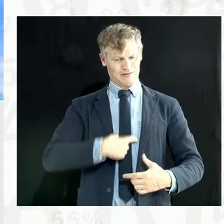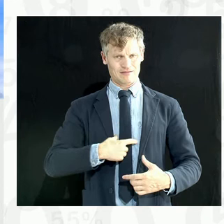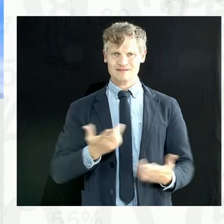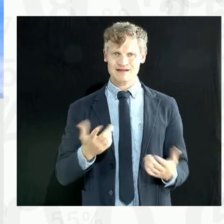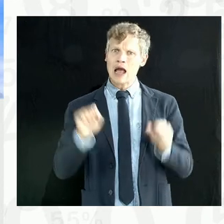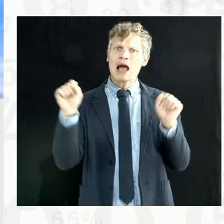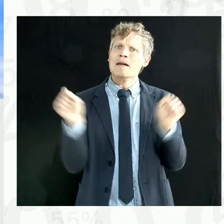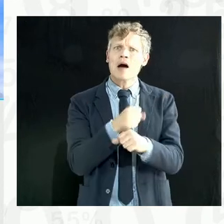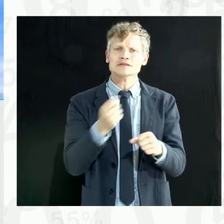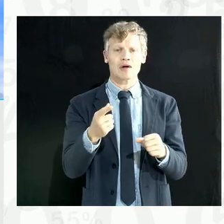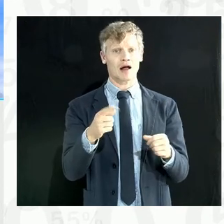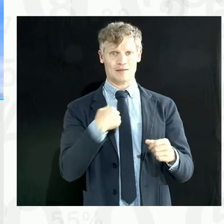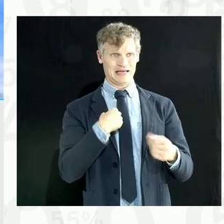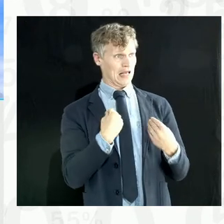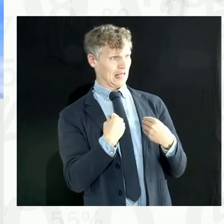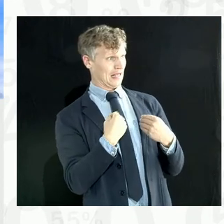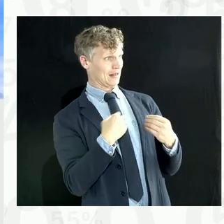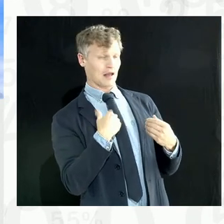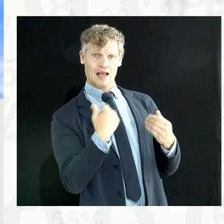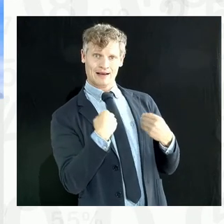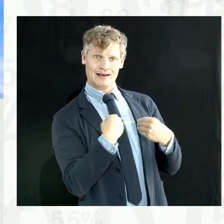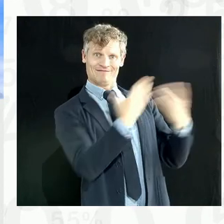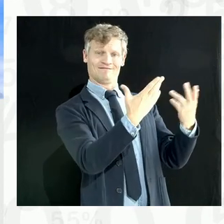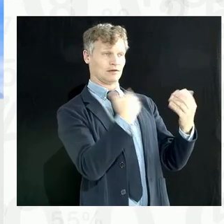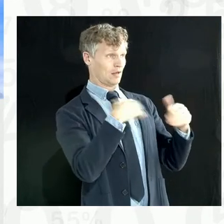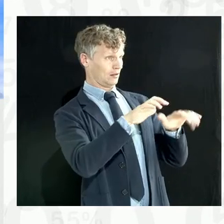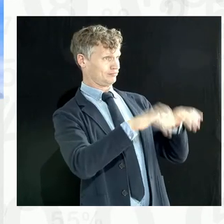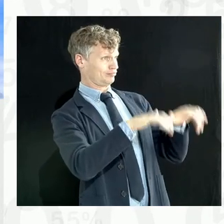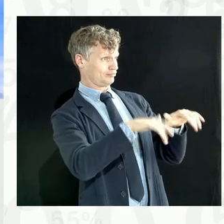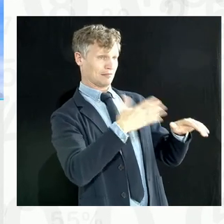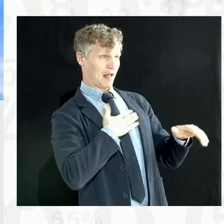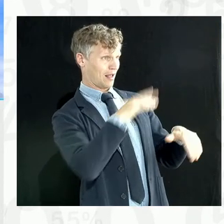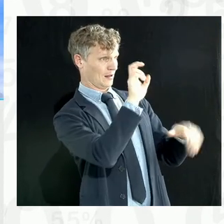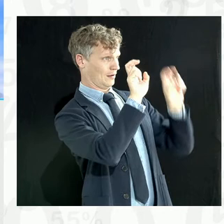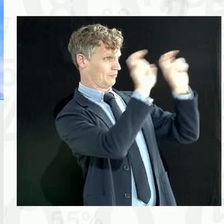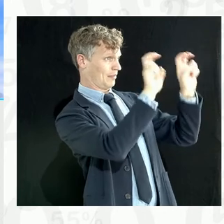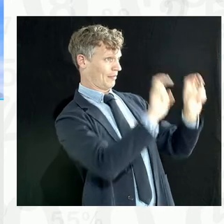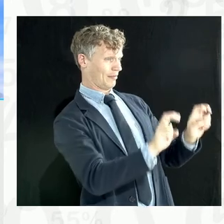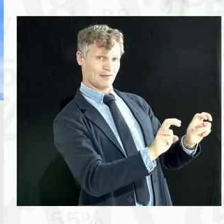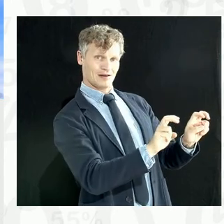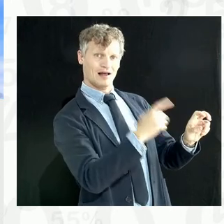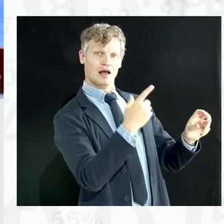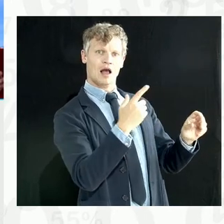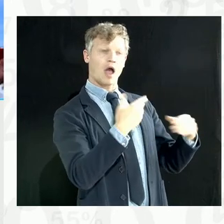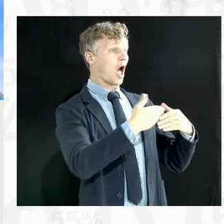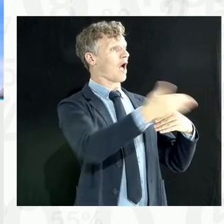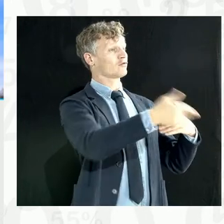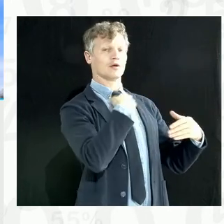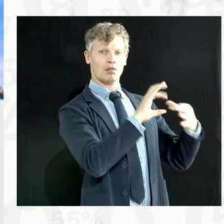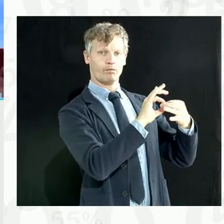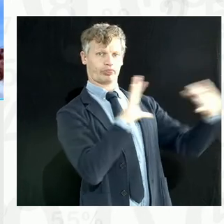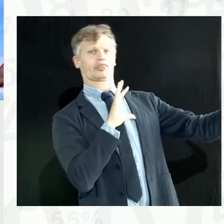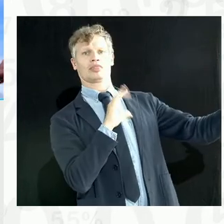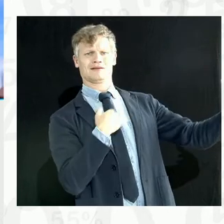from the citizen himself. So when we do the dissociation, this is where